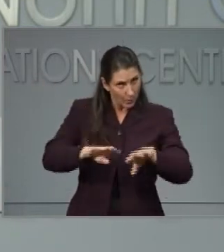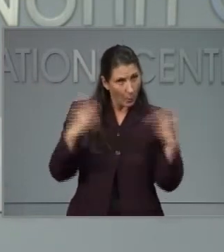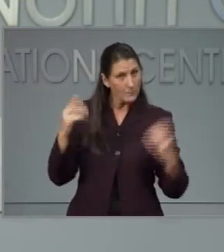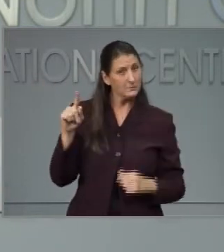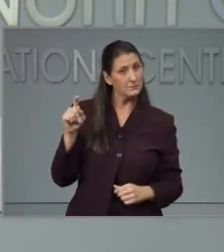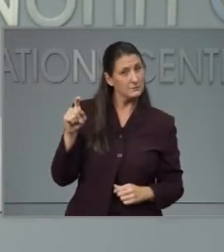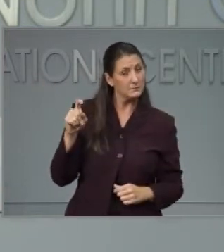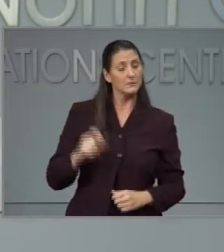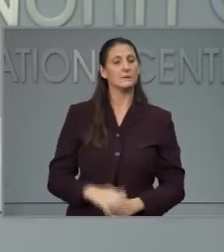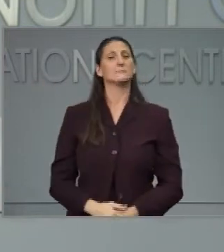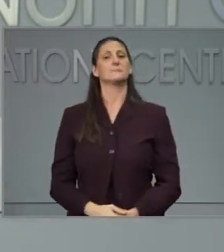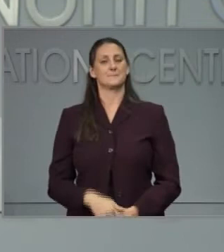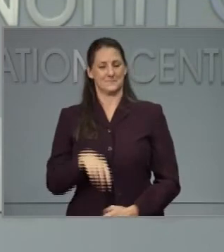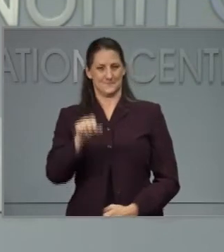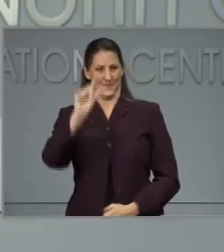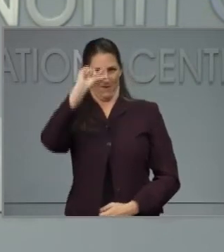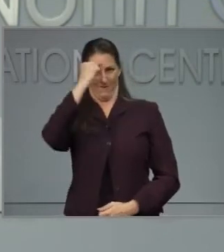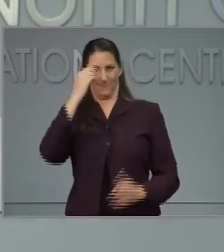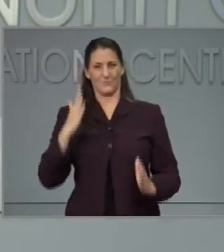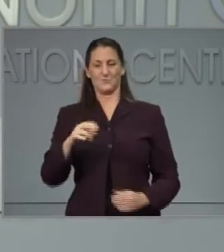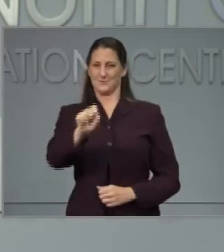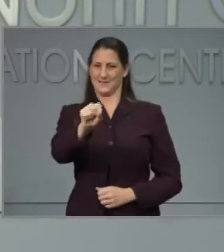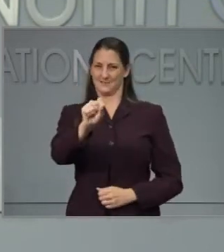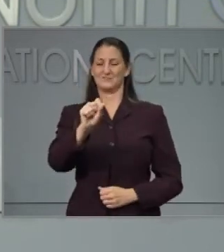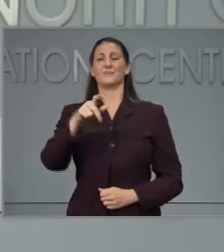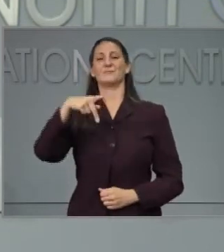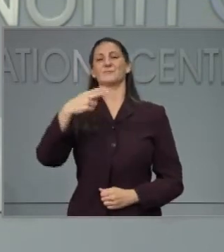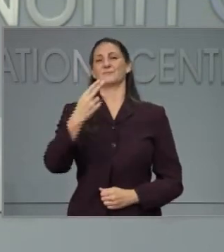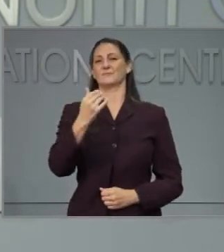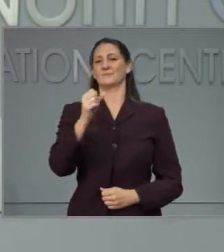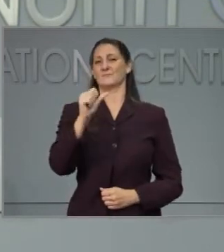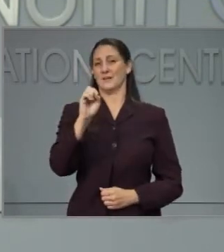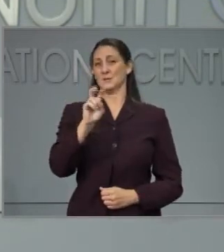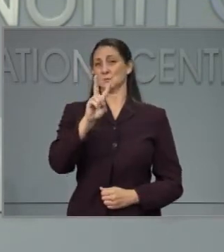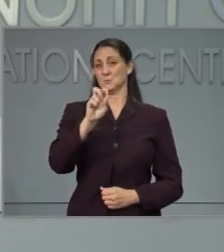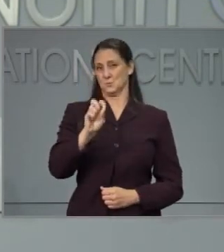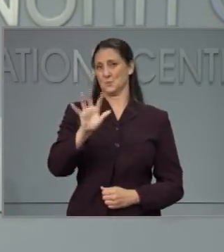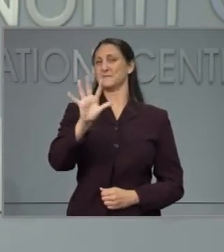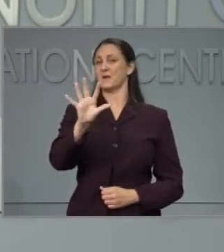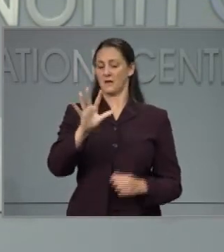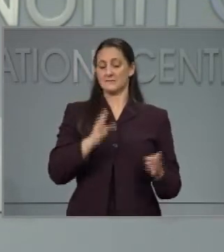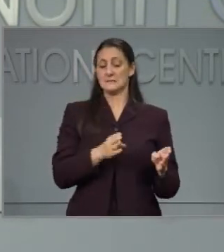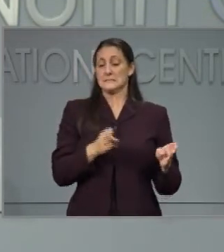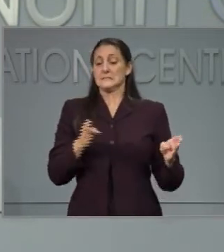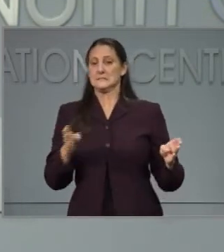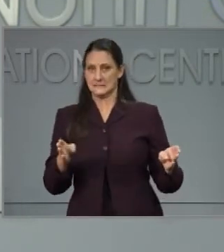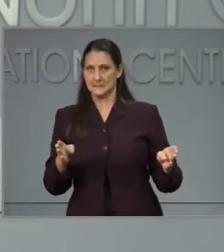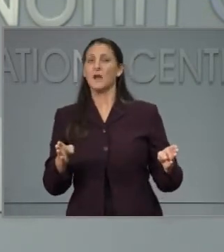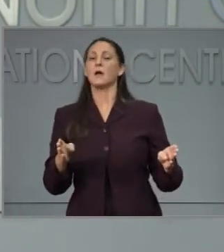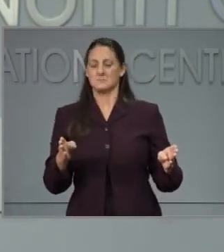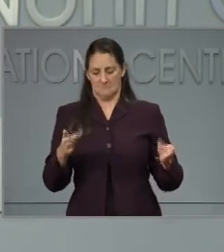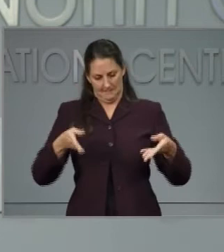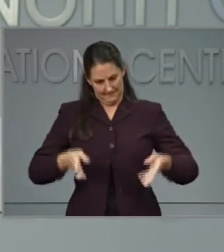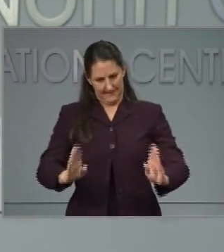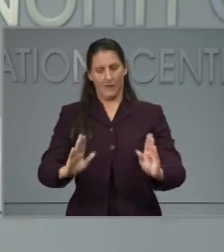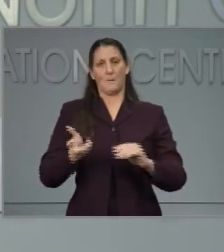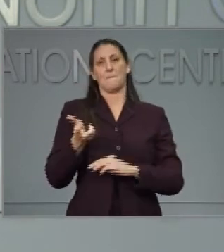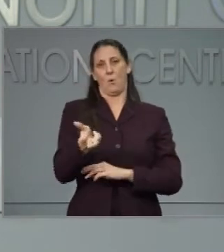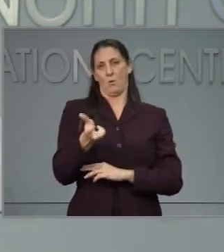under phase 2.5 with certain restrictions and 30 percent capacity.